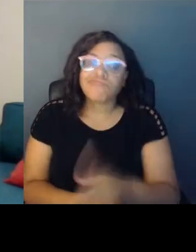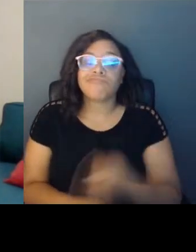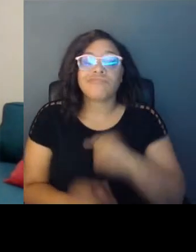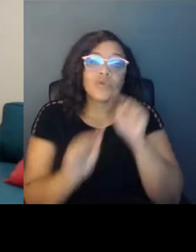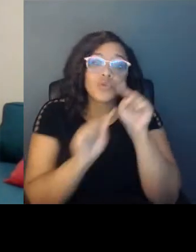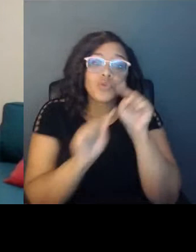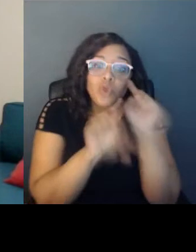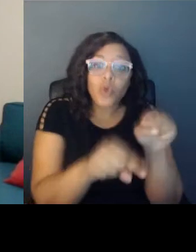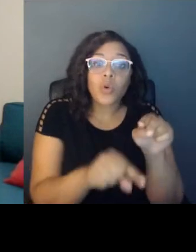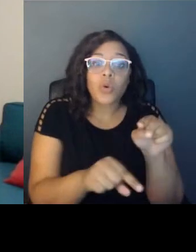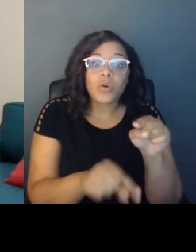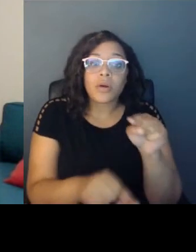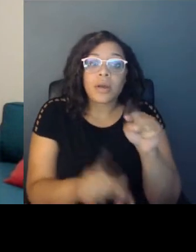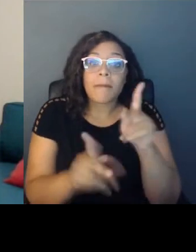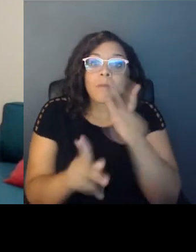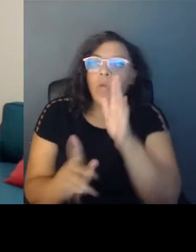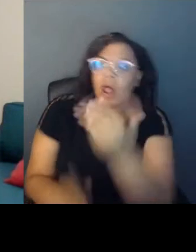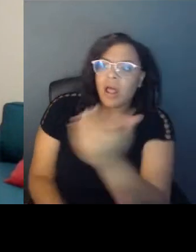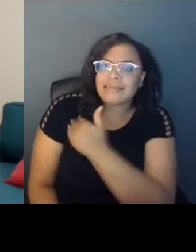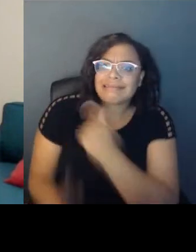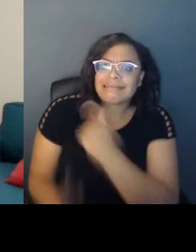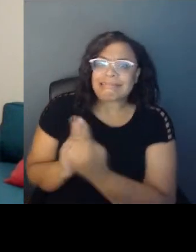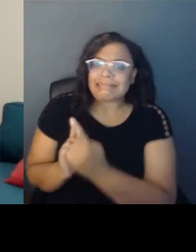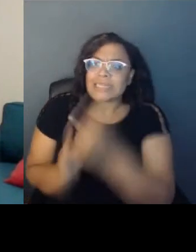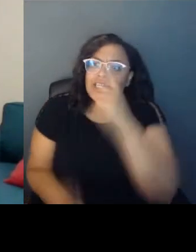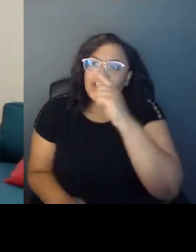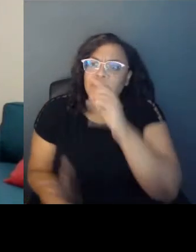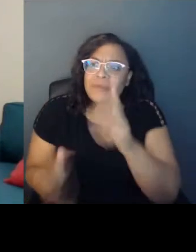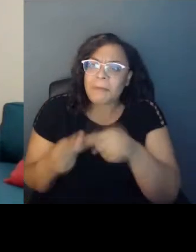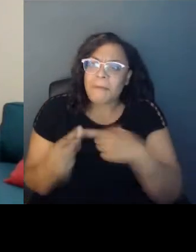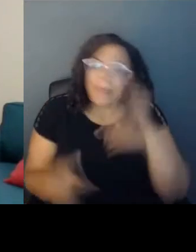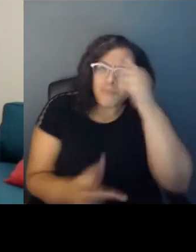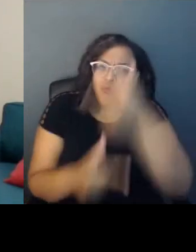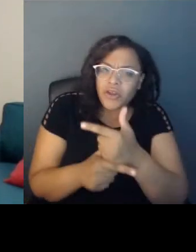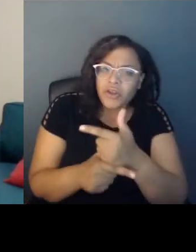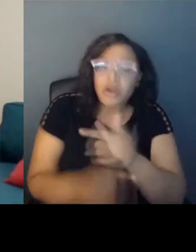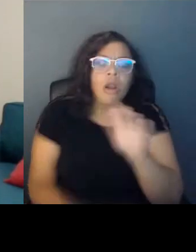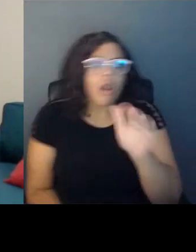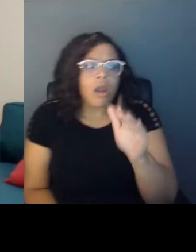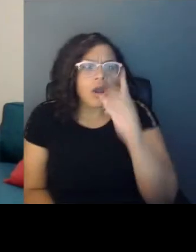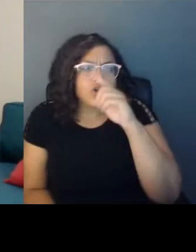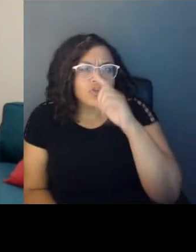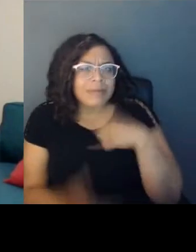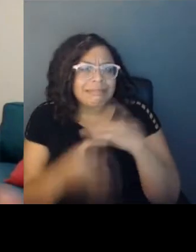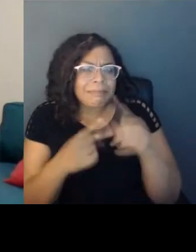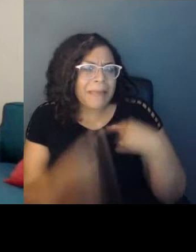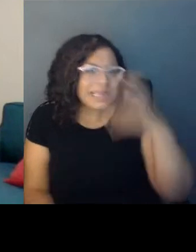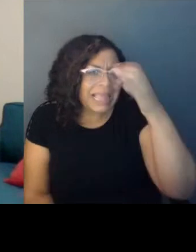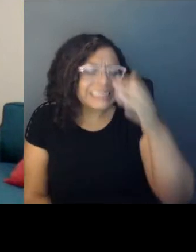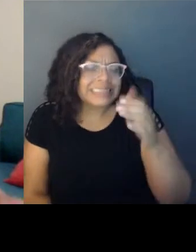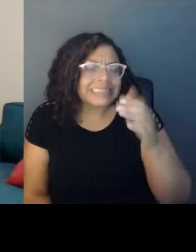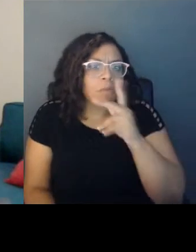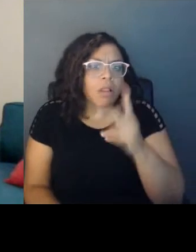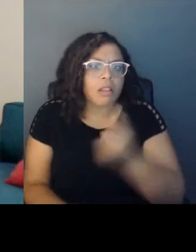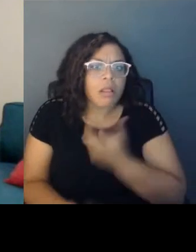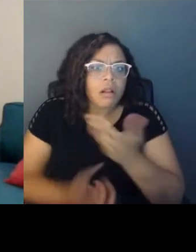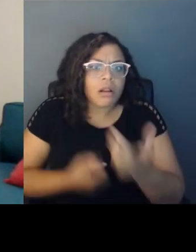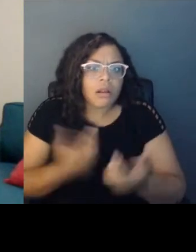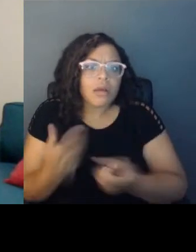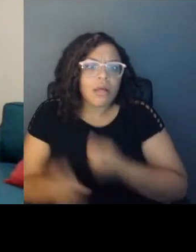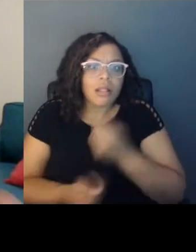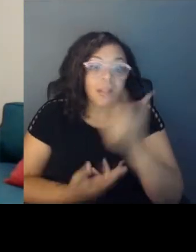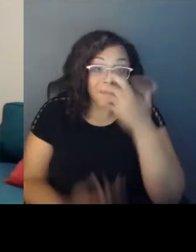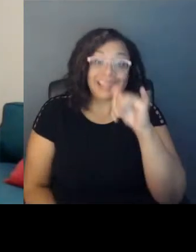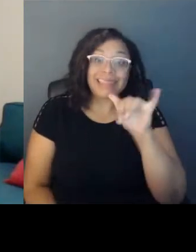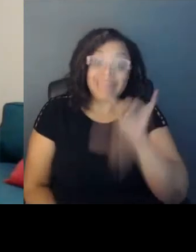oh, can I talk to you real quick about my brother? Oh, can I talk to you about my cousin? And because of that, I know that